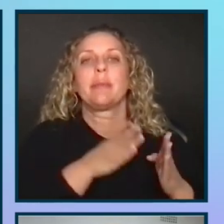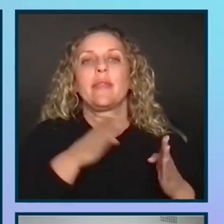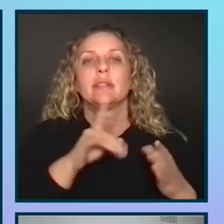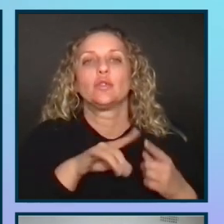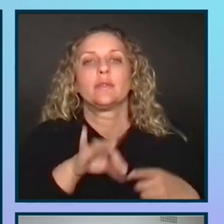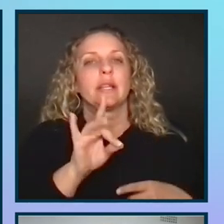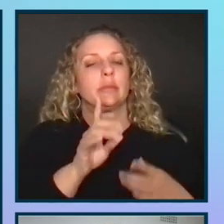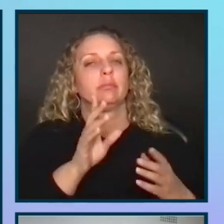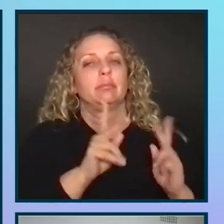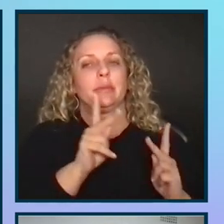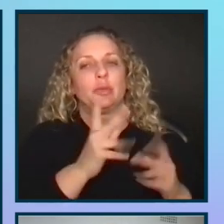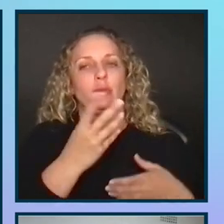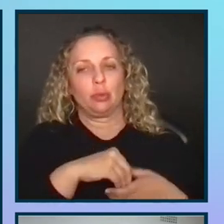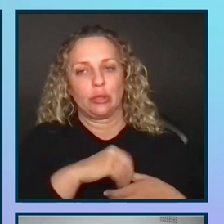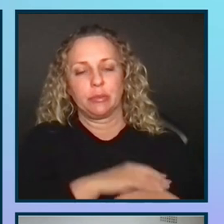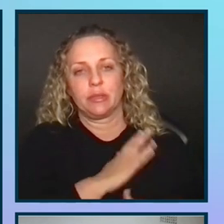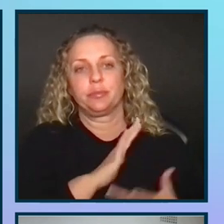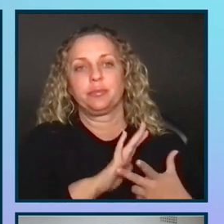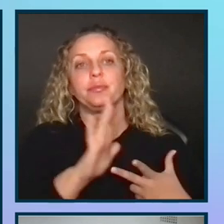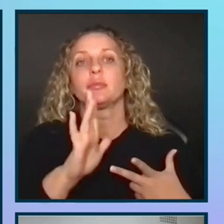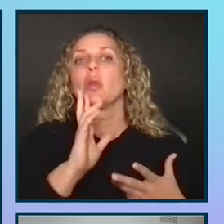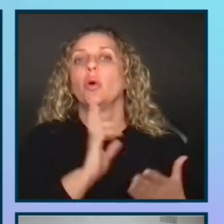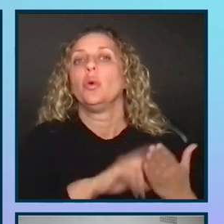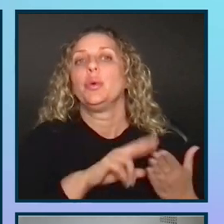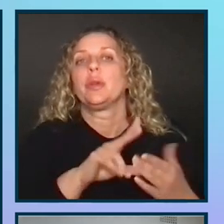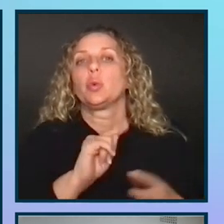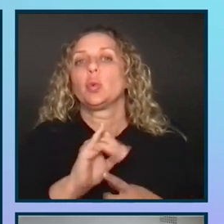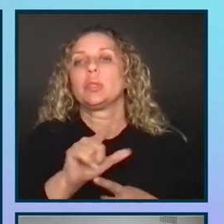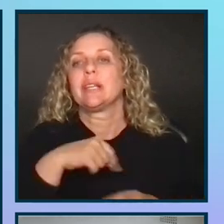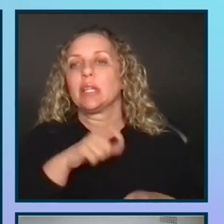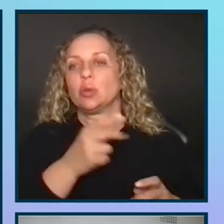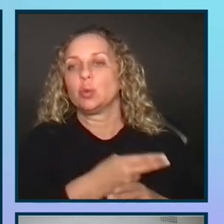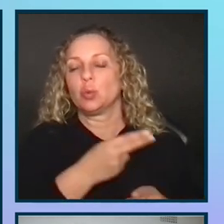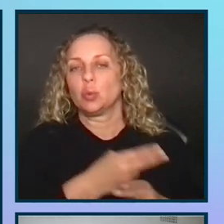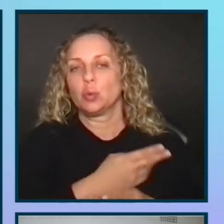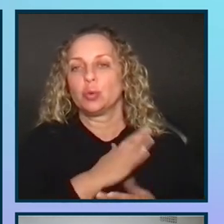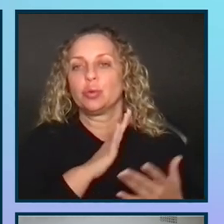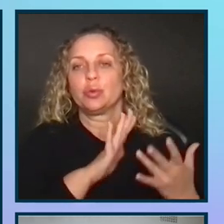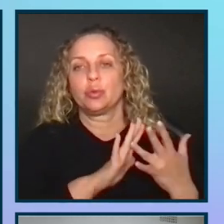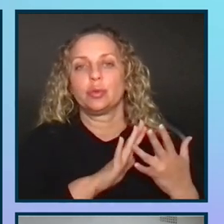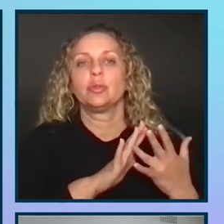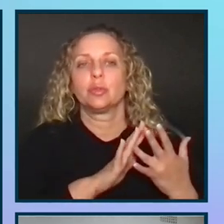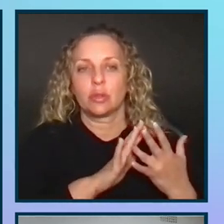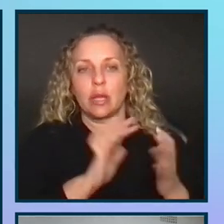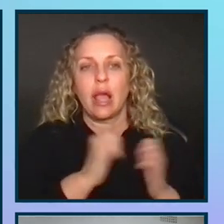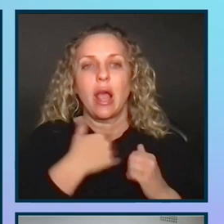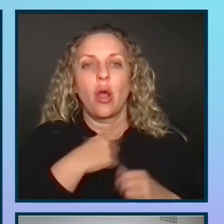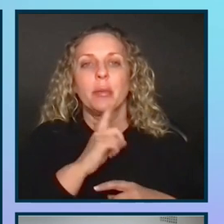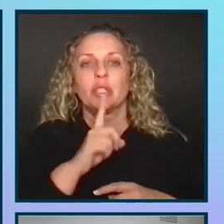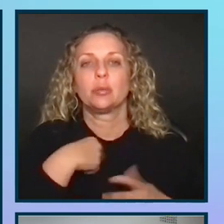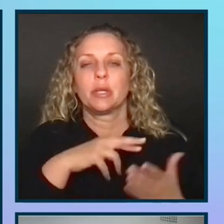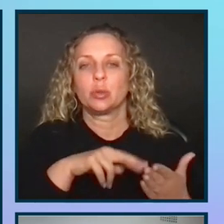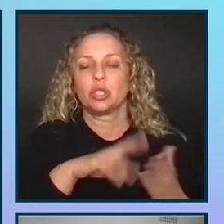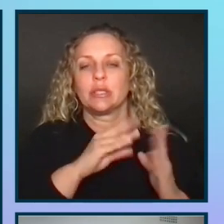methods for finding participants? What research tools should I use? How do I ensure